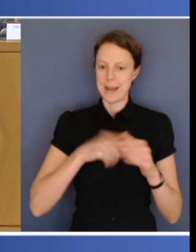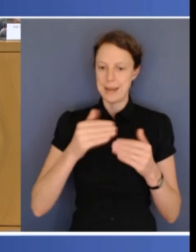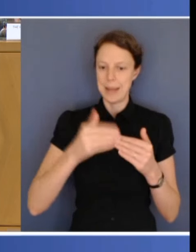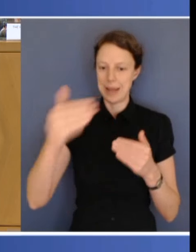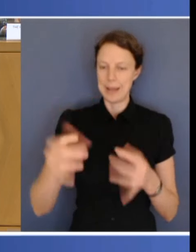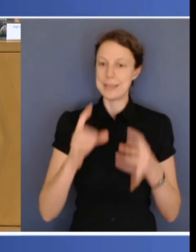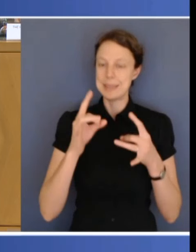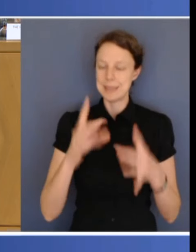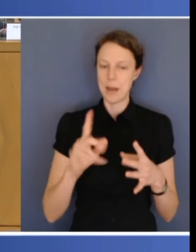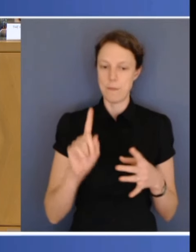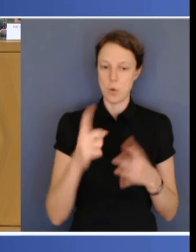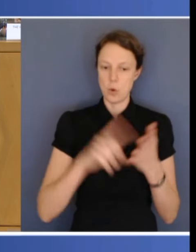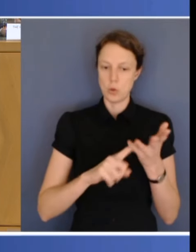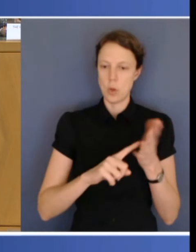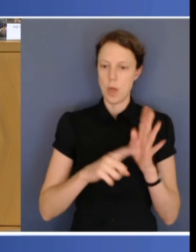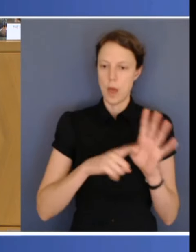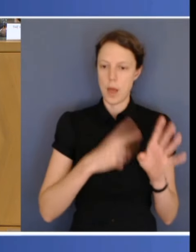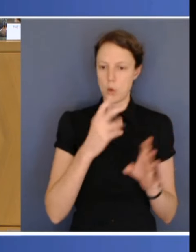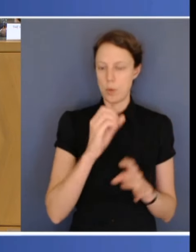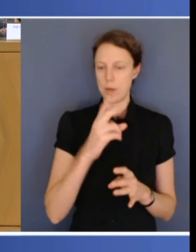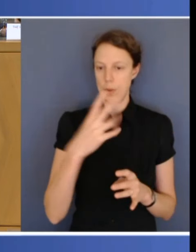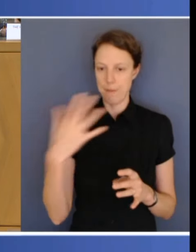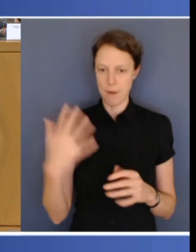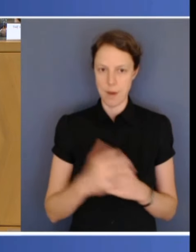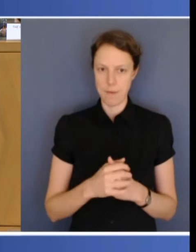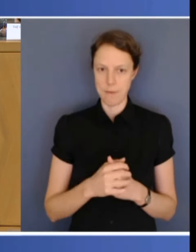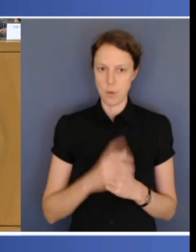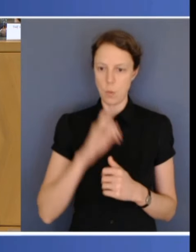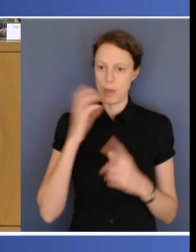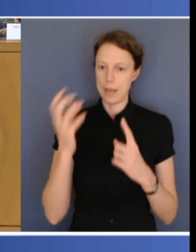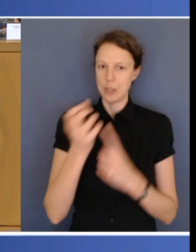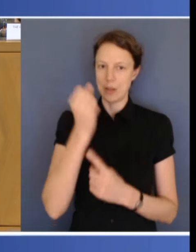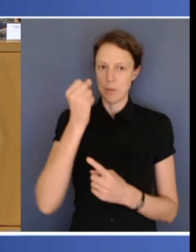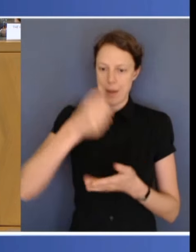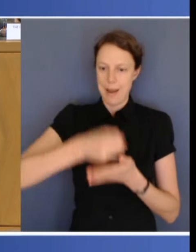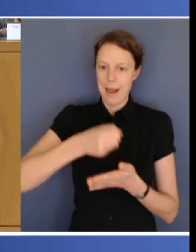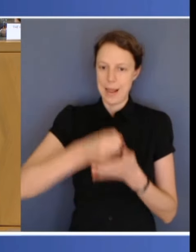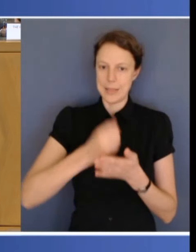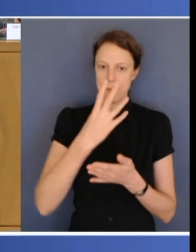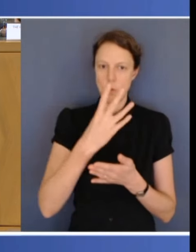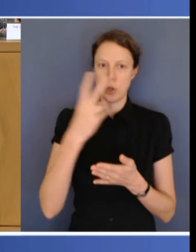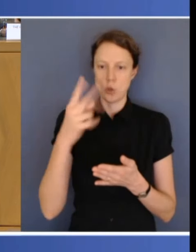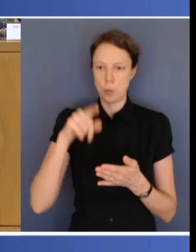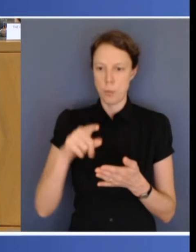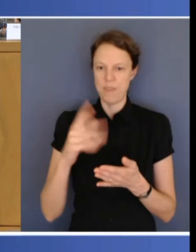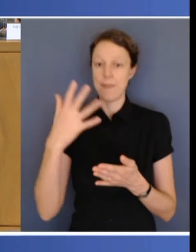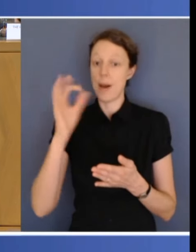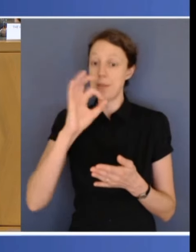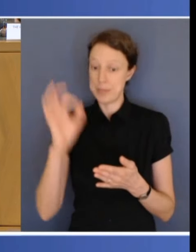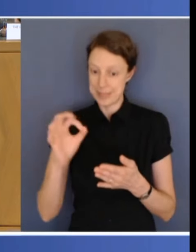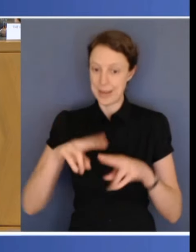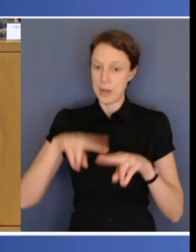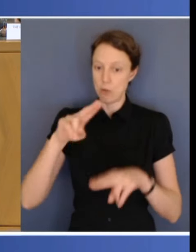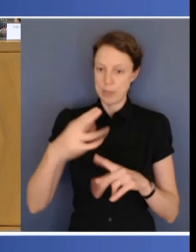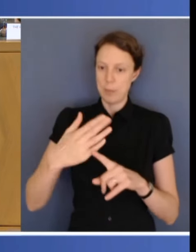with an achievement of at least 42.5 per cent before 2030. So today